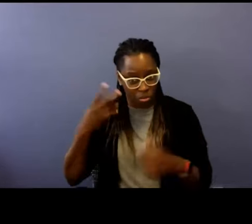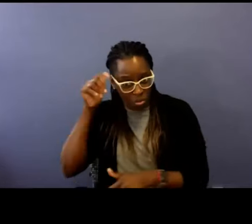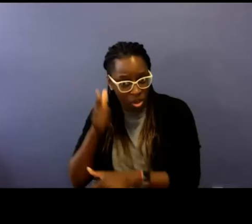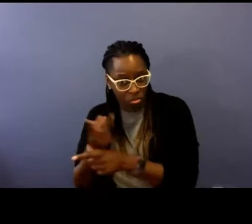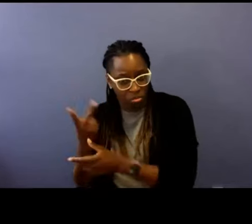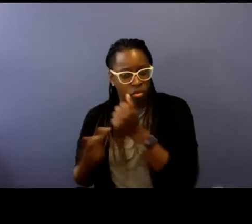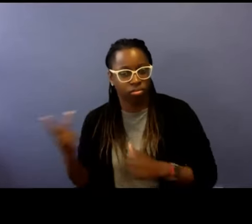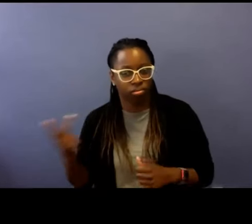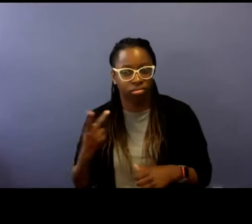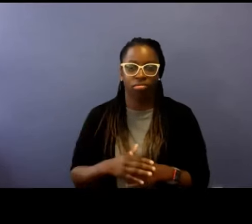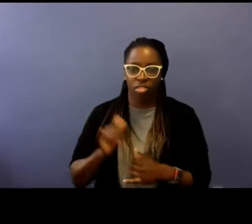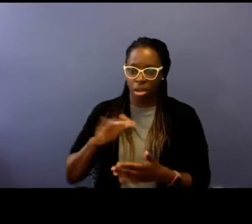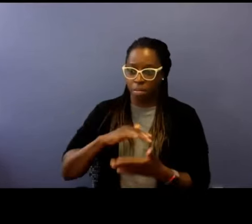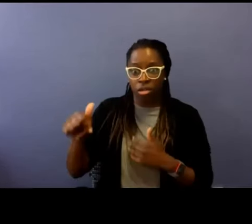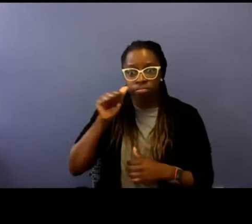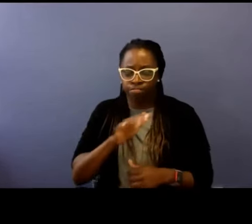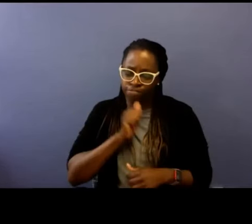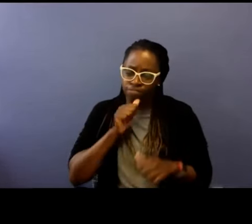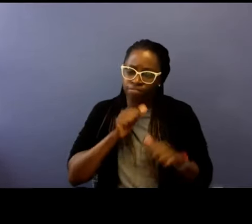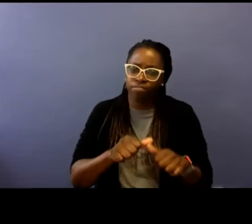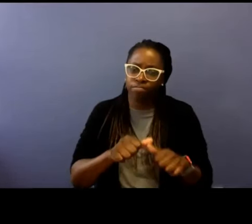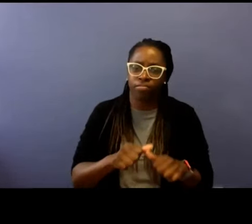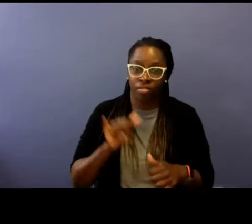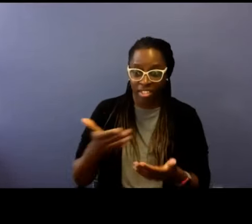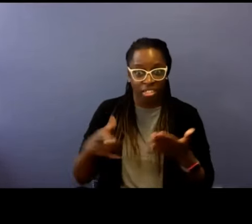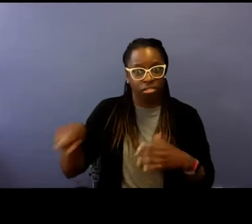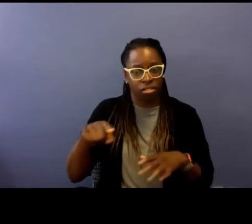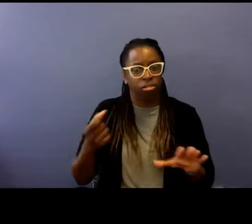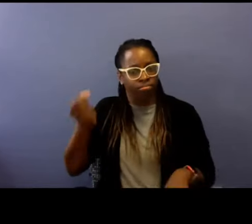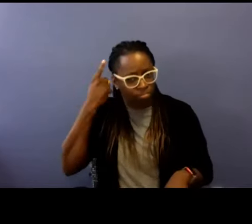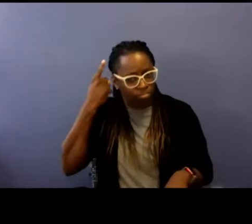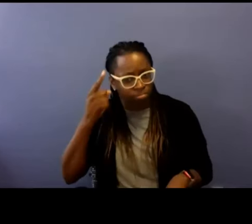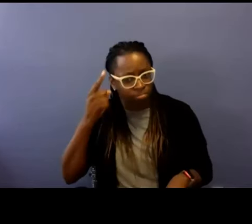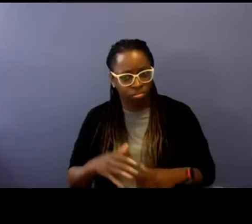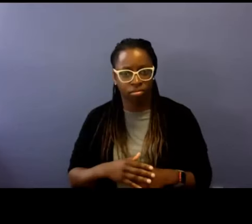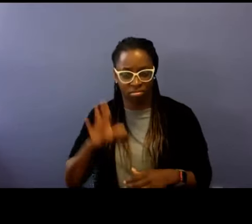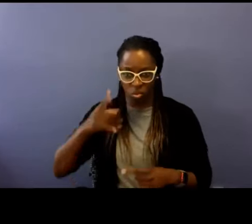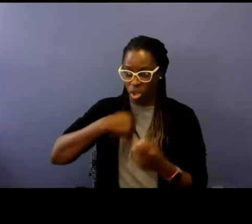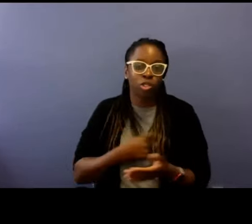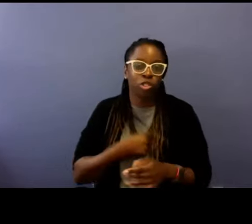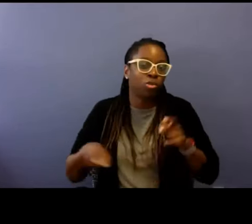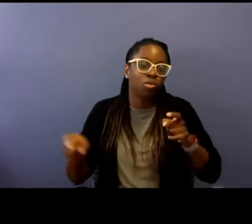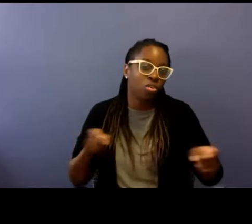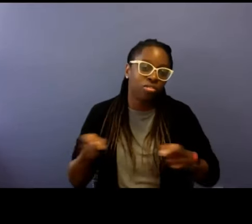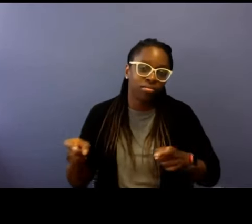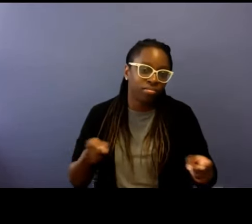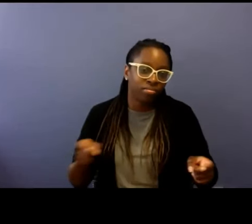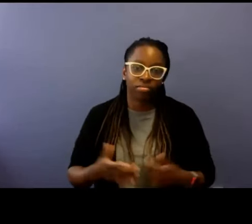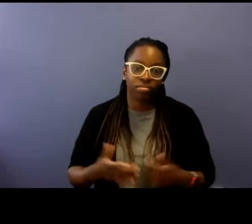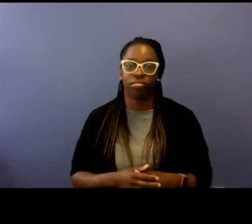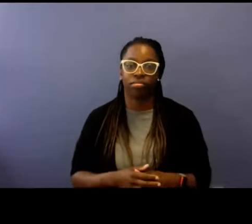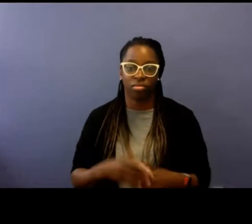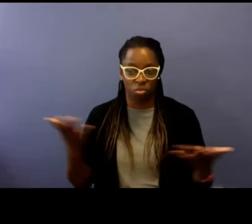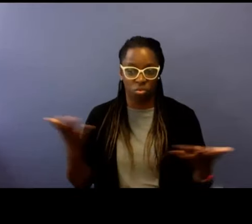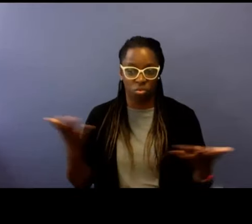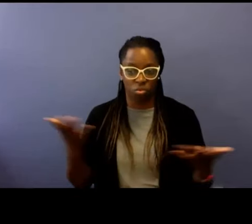an immeasurable amount of tolerance and patience and things and understanding for, you know, things around us that we can't control. People placing